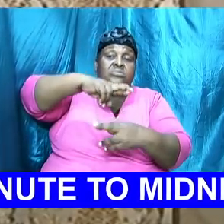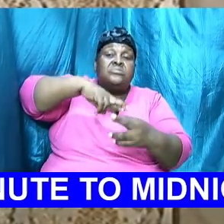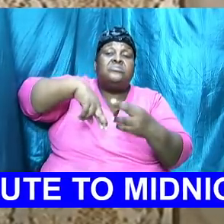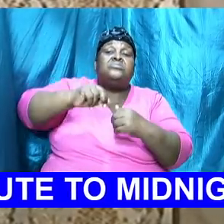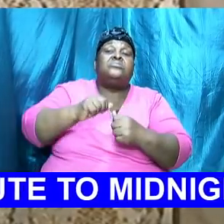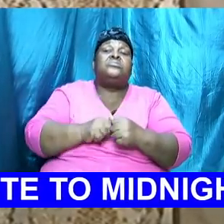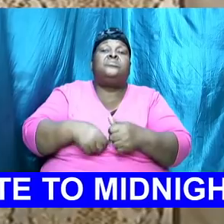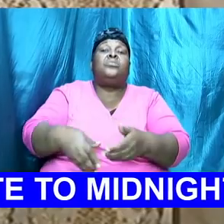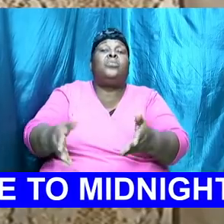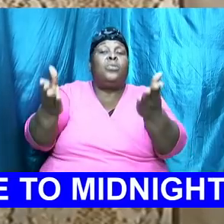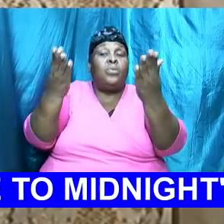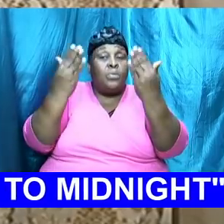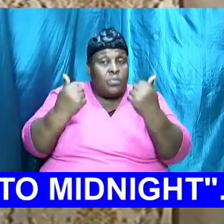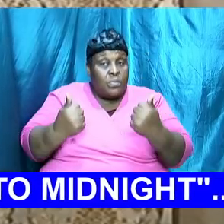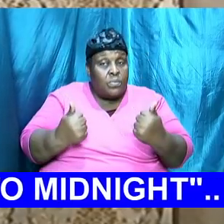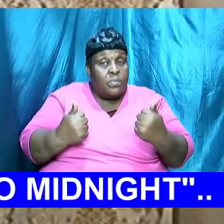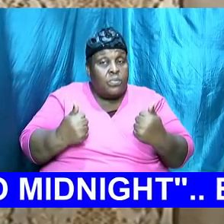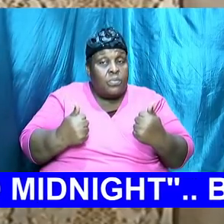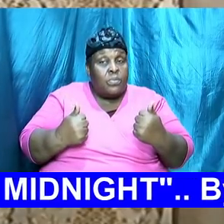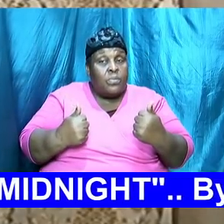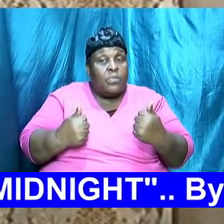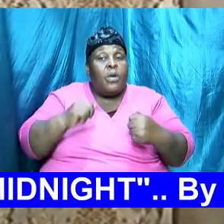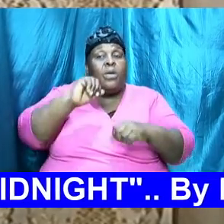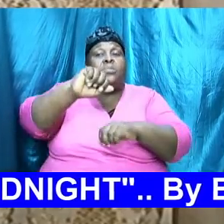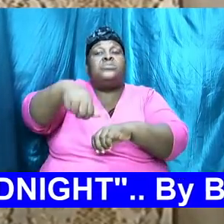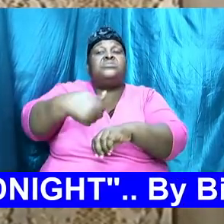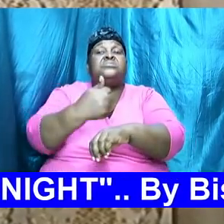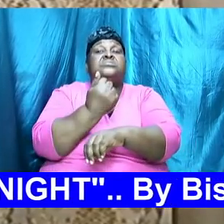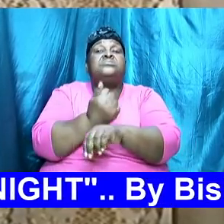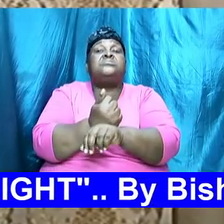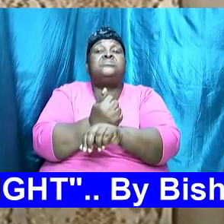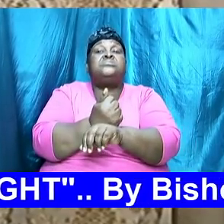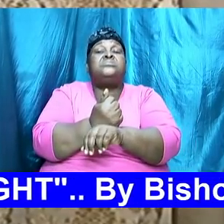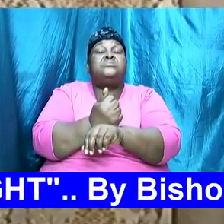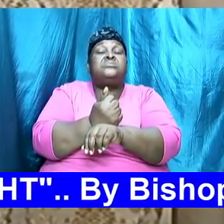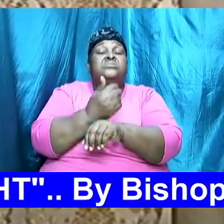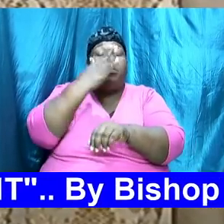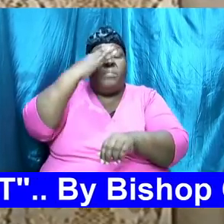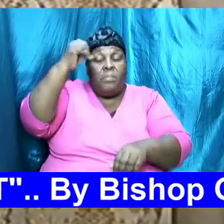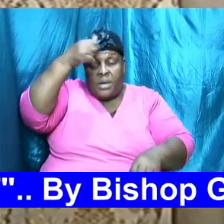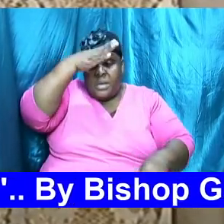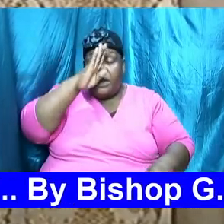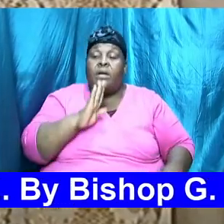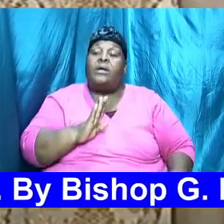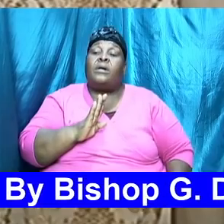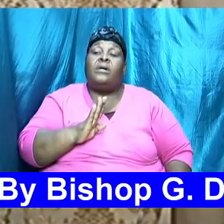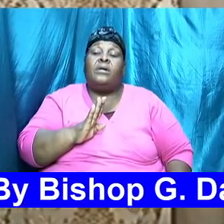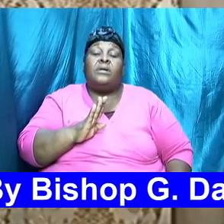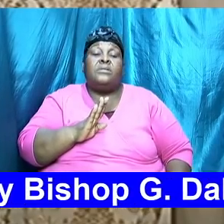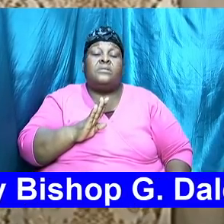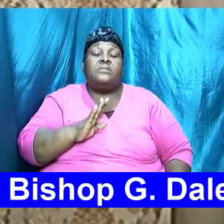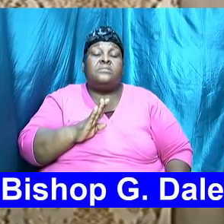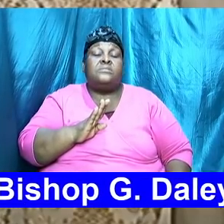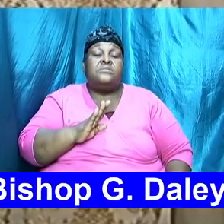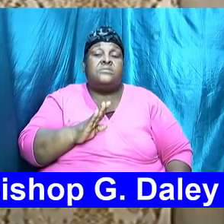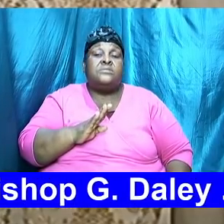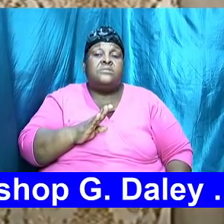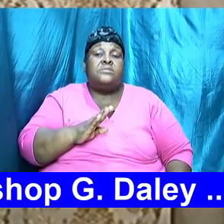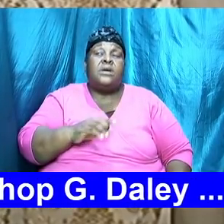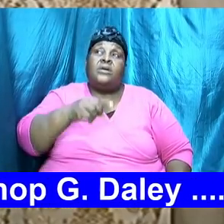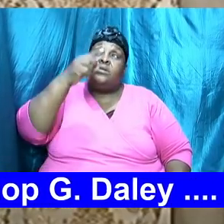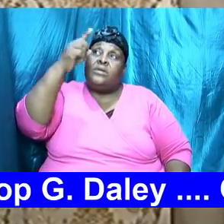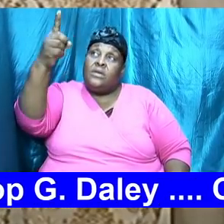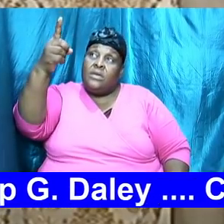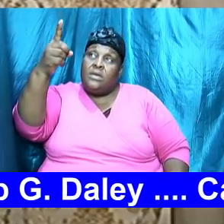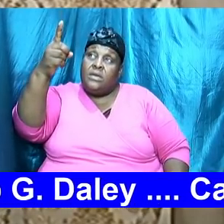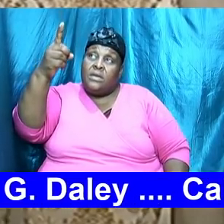came and was established by almighty God and he was